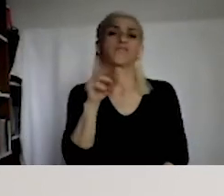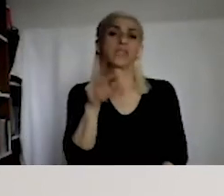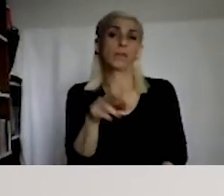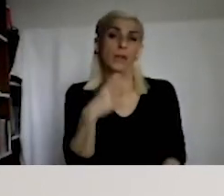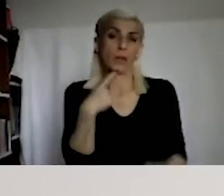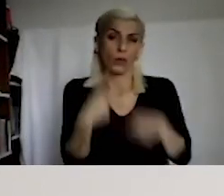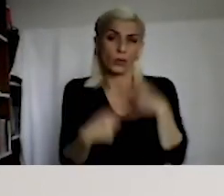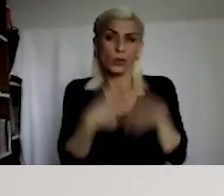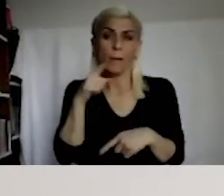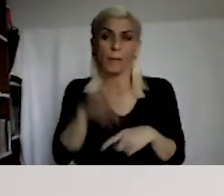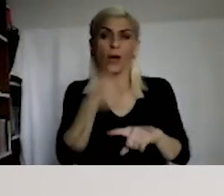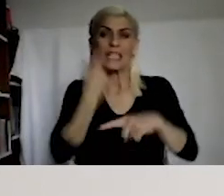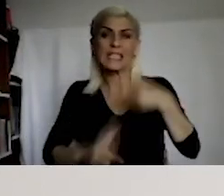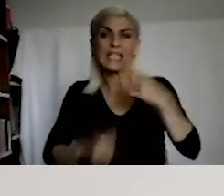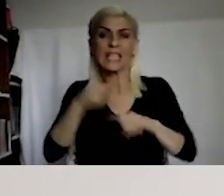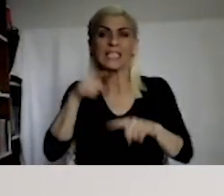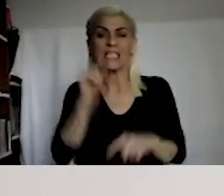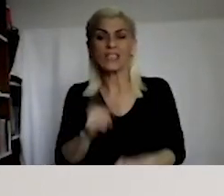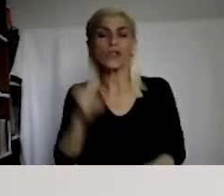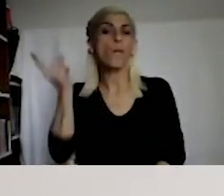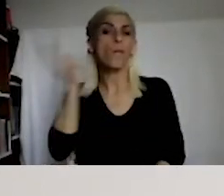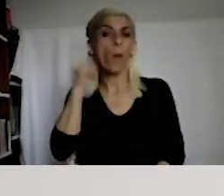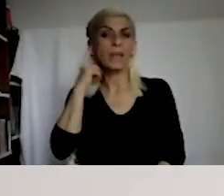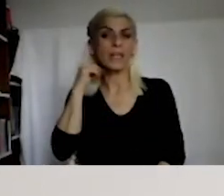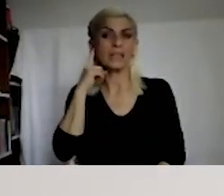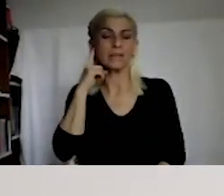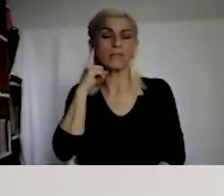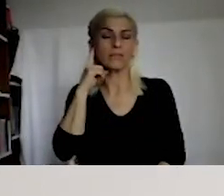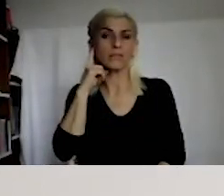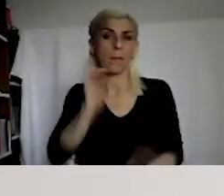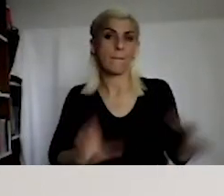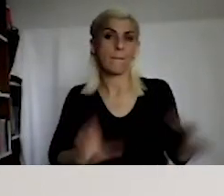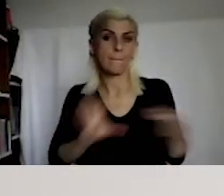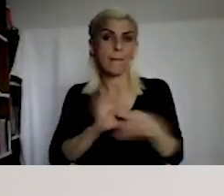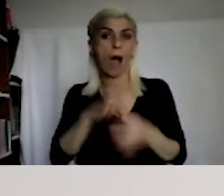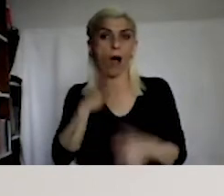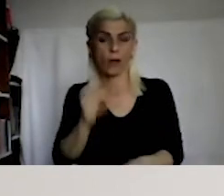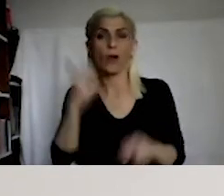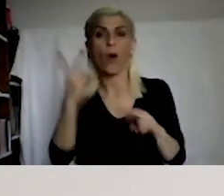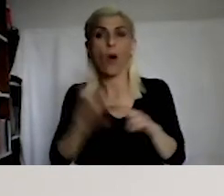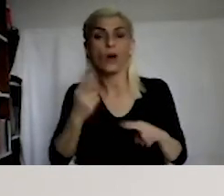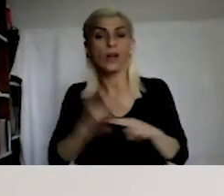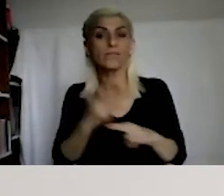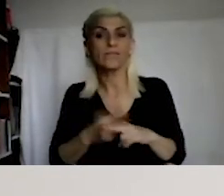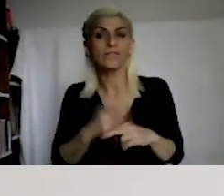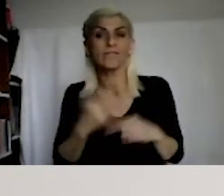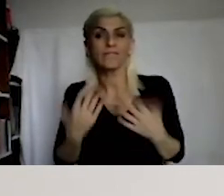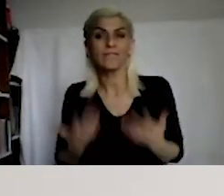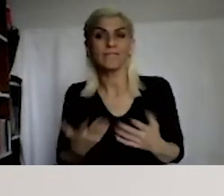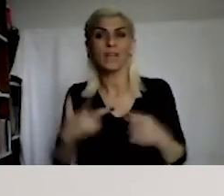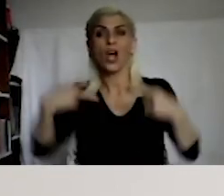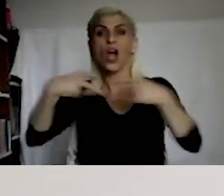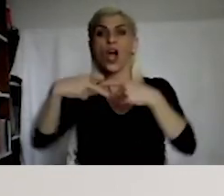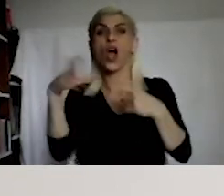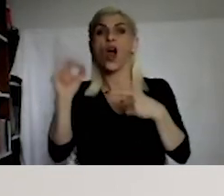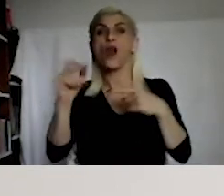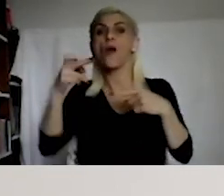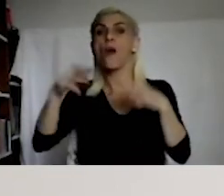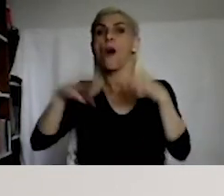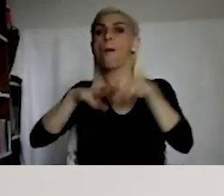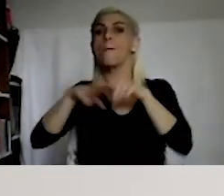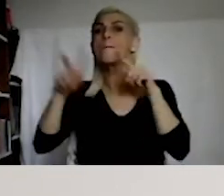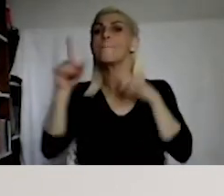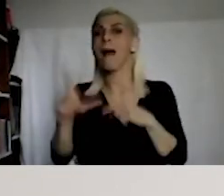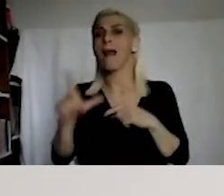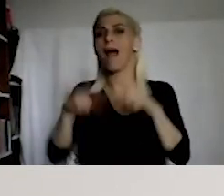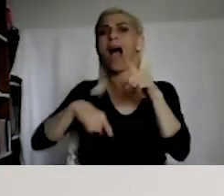How about the speeches made by the politicians, populist speeches? For example, in France, that was